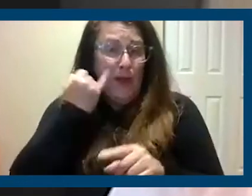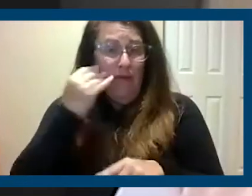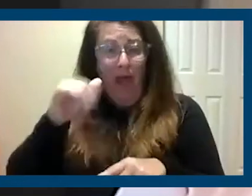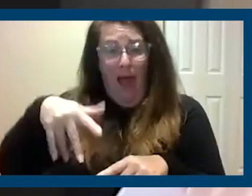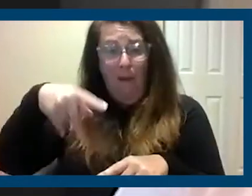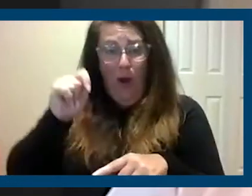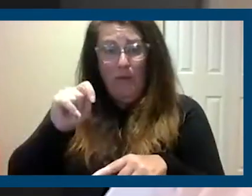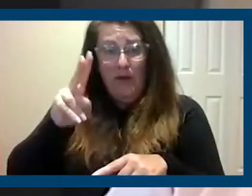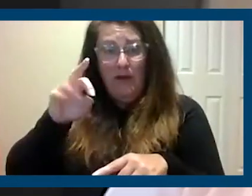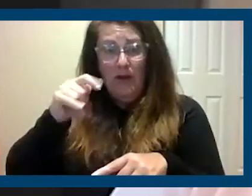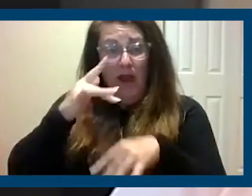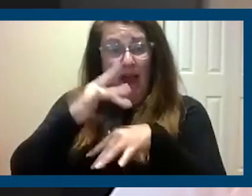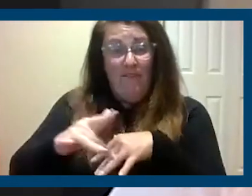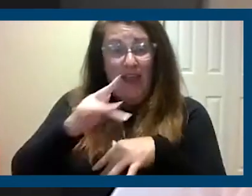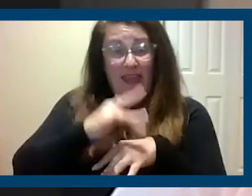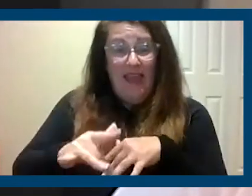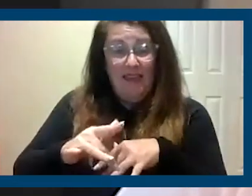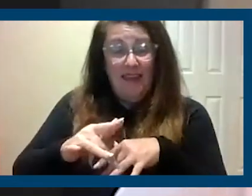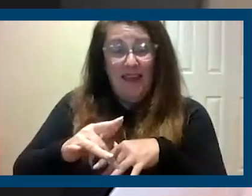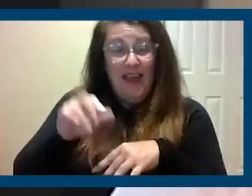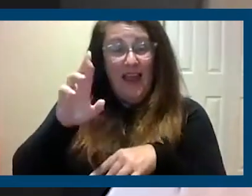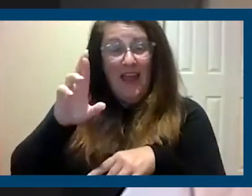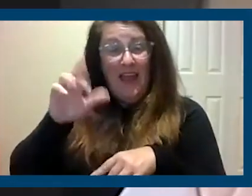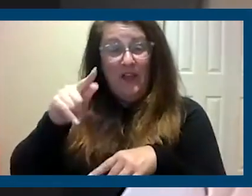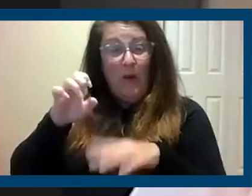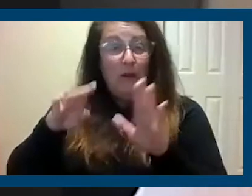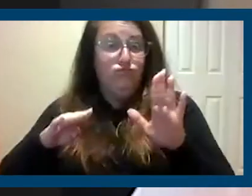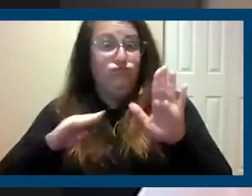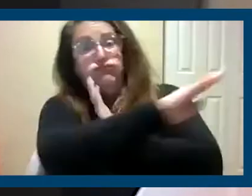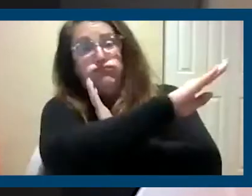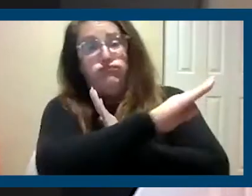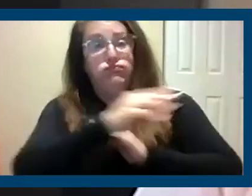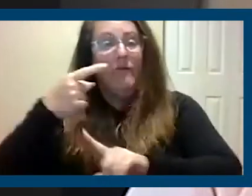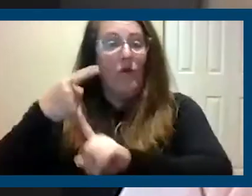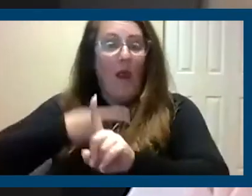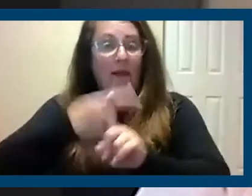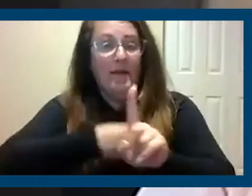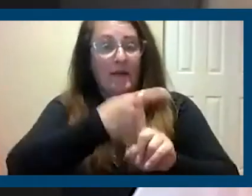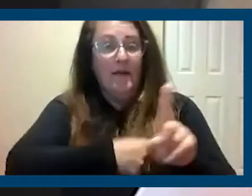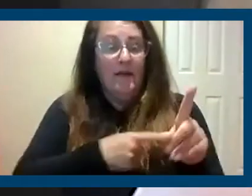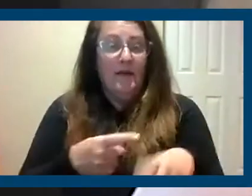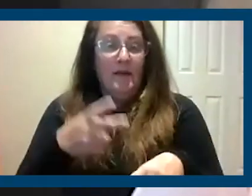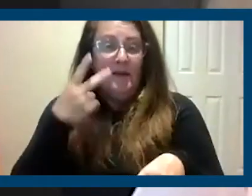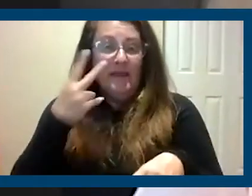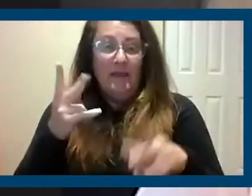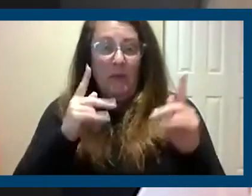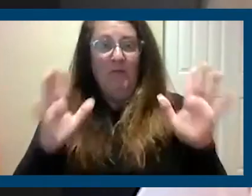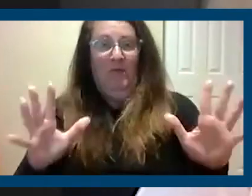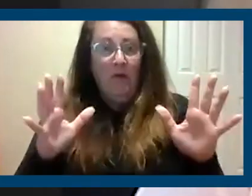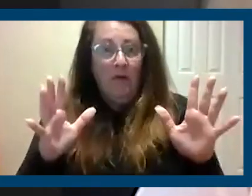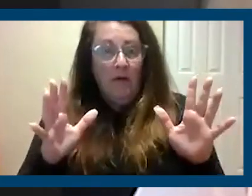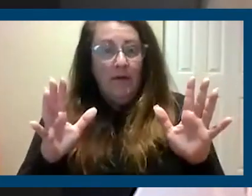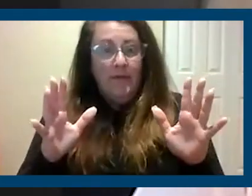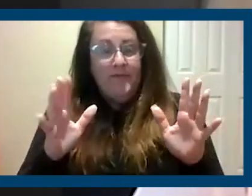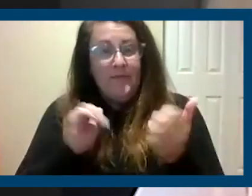that vacant unit goes up to market rate, what that means for the whole community. Because we see like a lot of gentrification. We've seen this, you know,